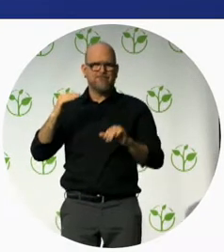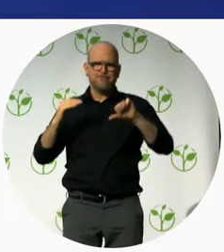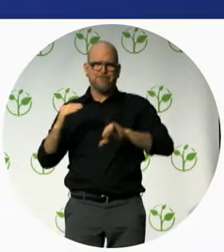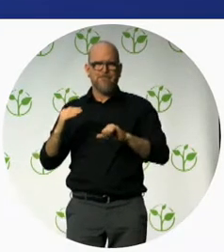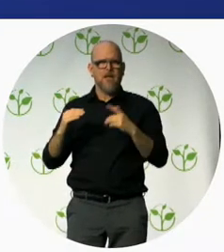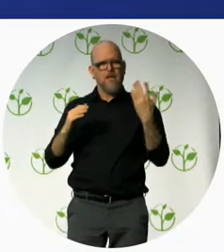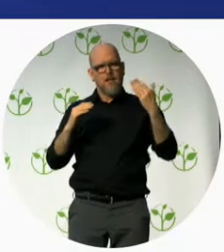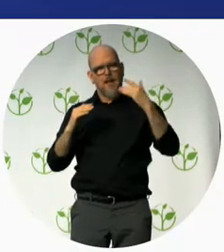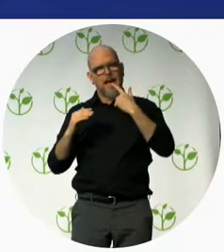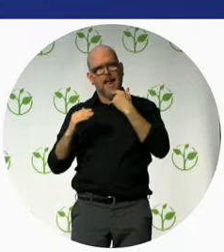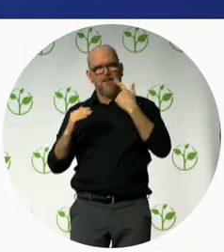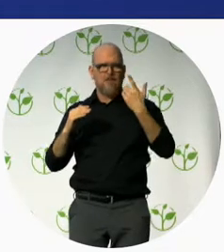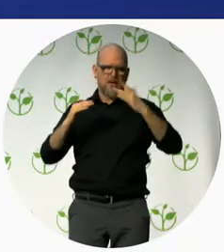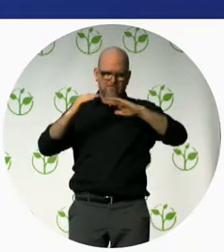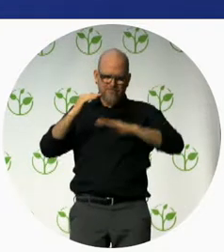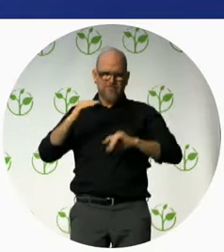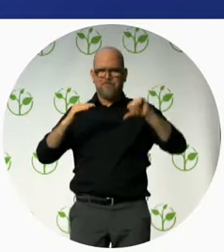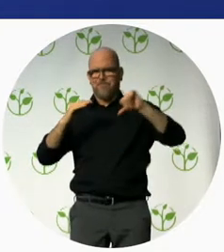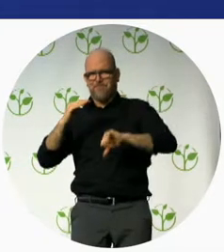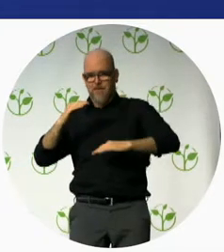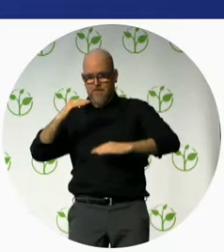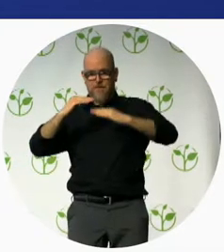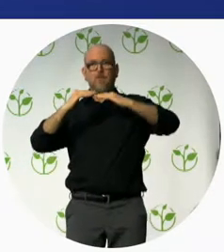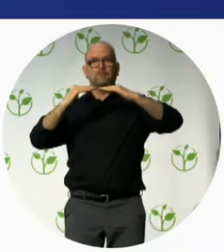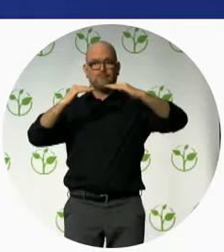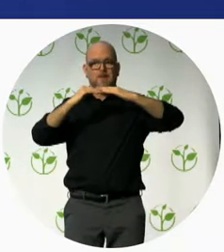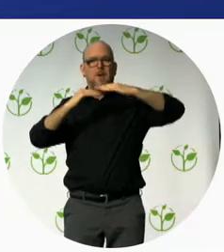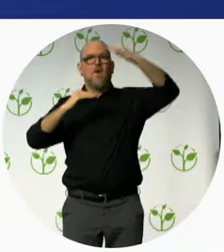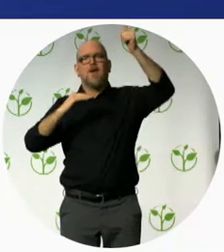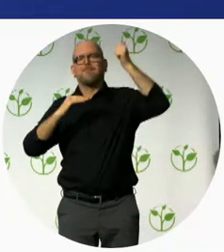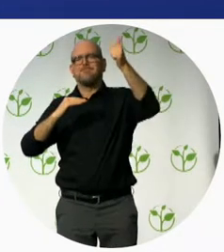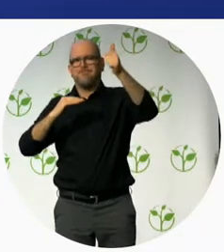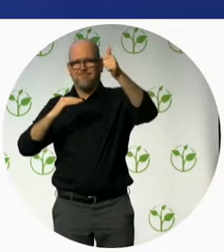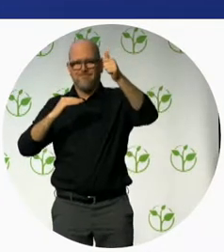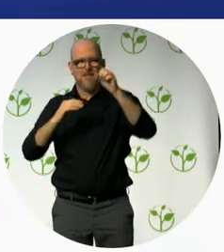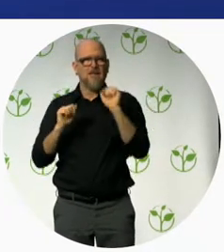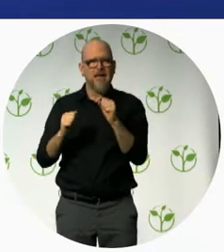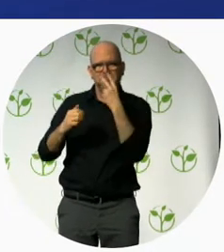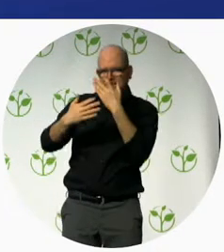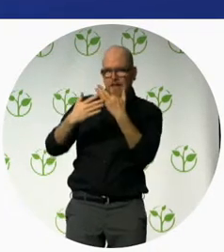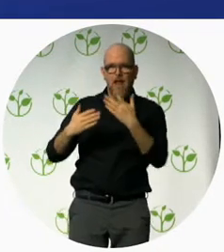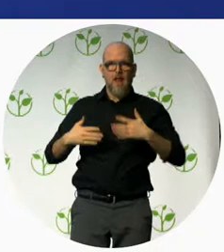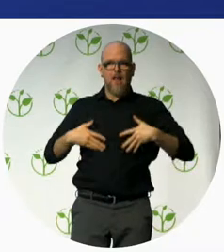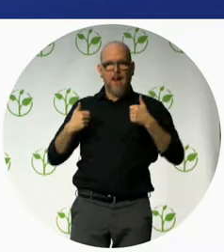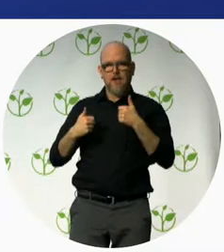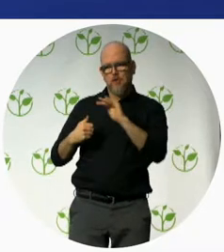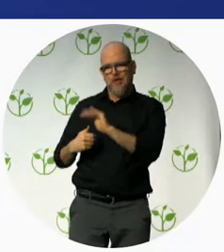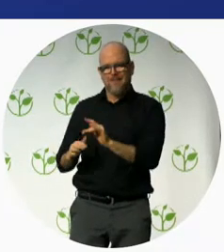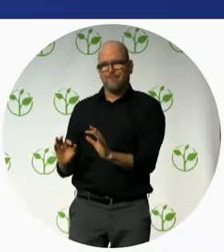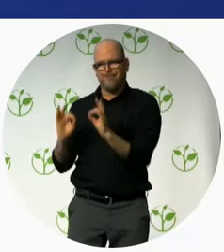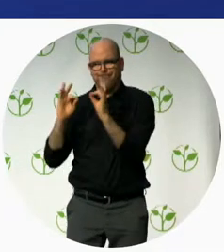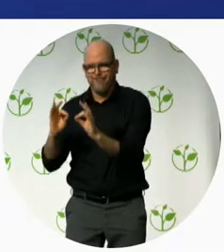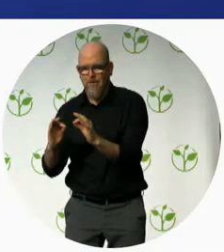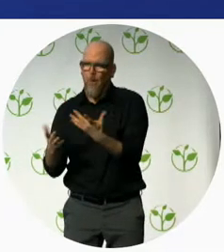developmental problem at this stage of course we cannot say this is a diagnosis